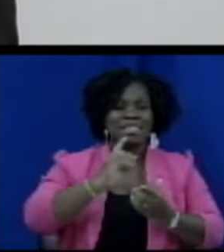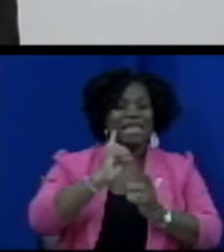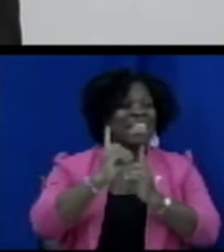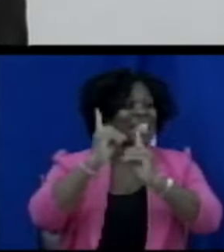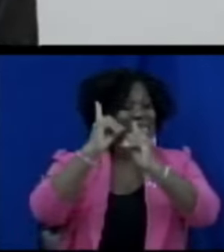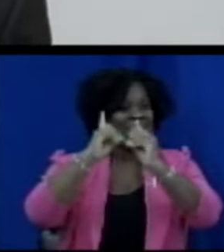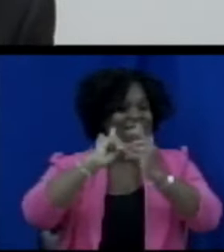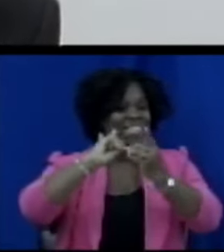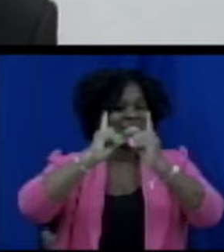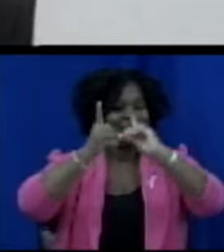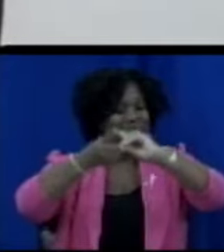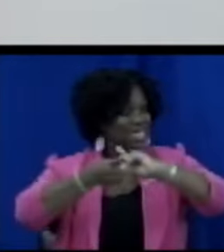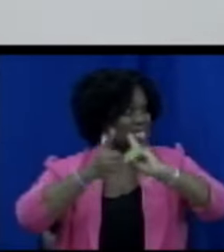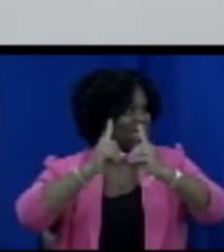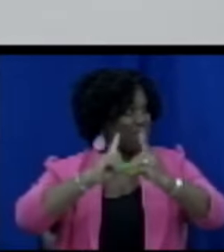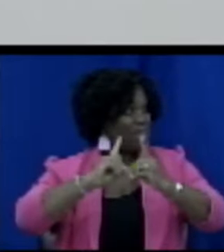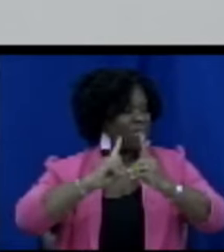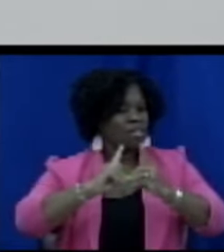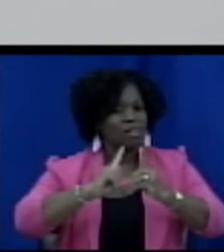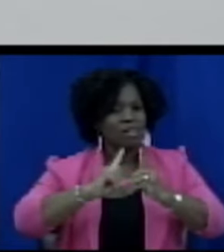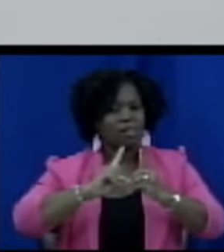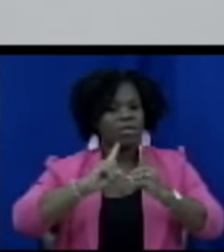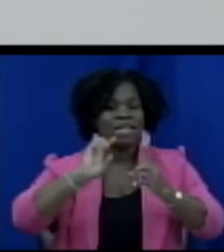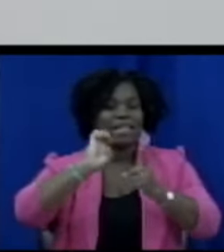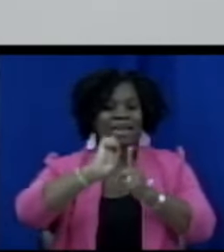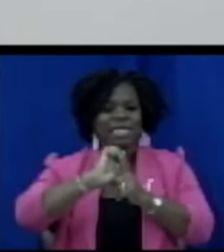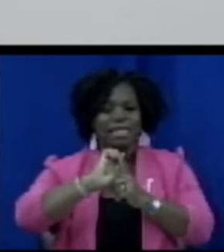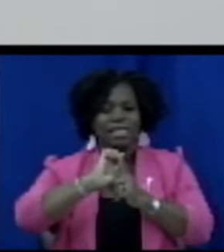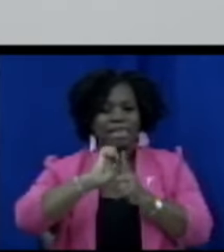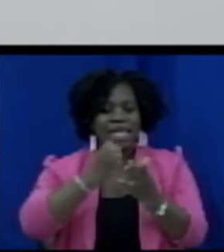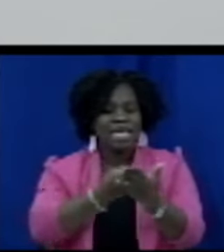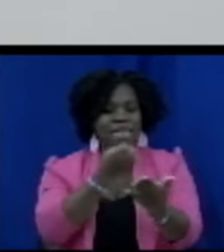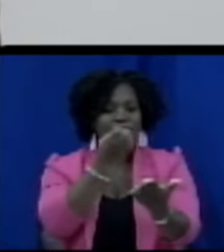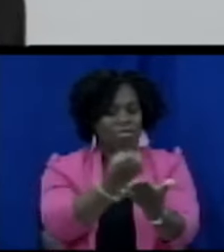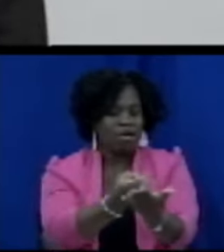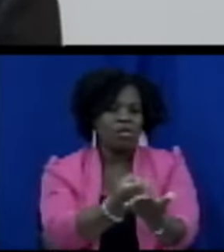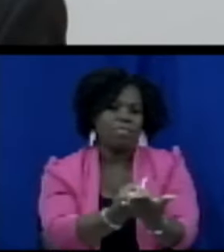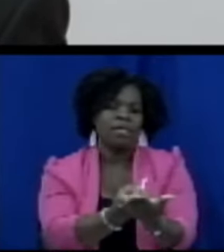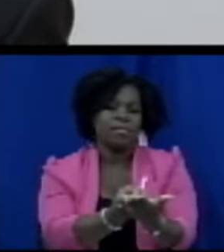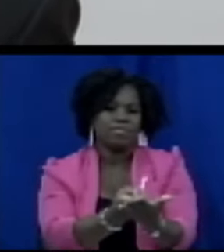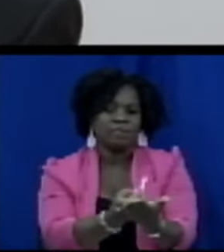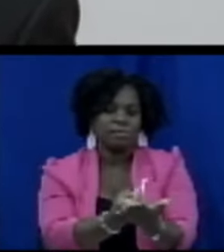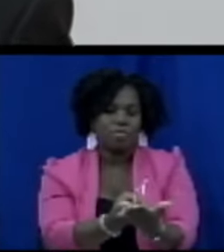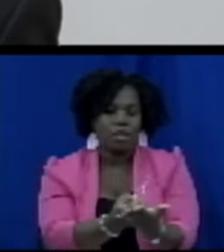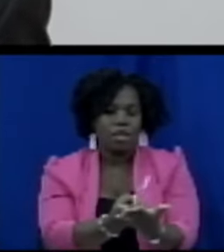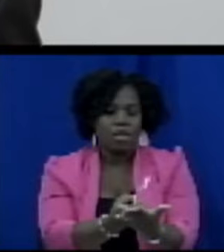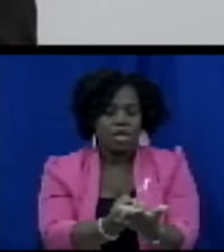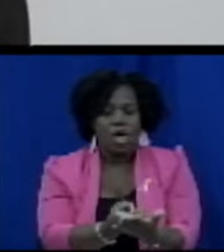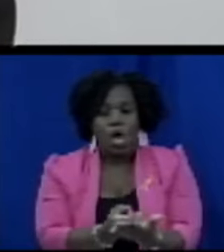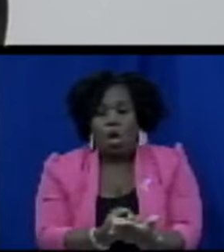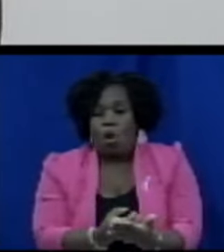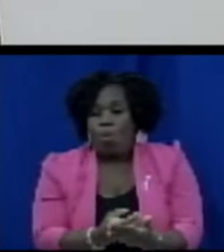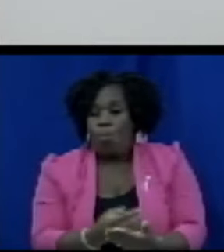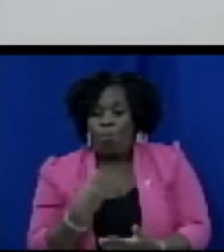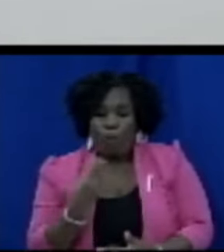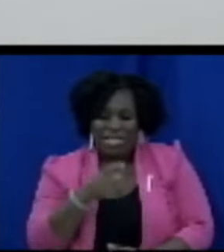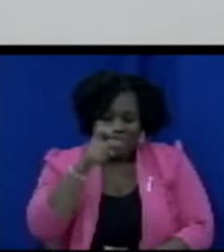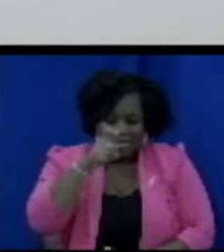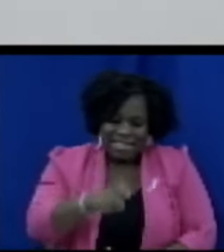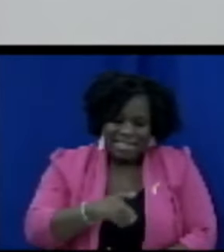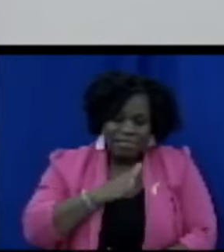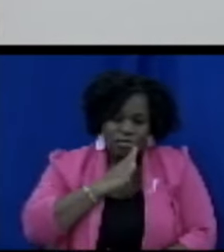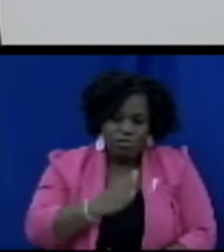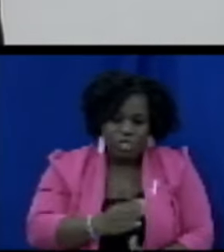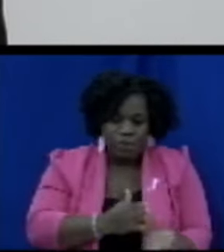we will not get further as a developing nation unless we are prepared to embrace